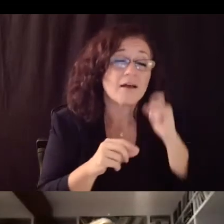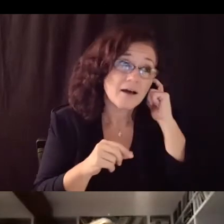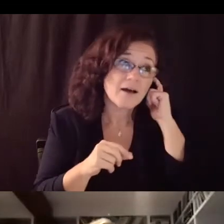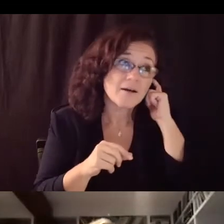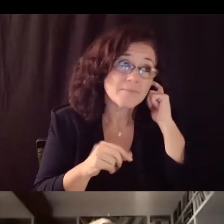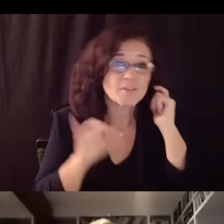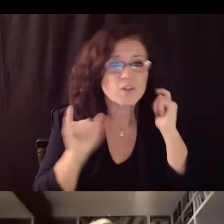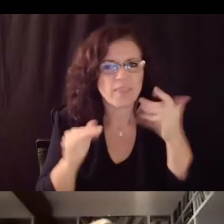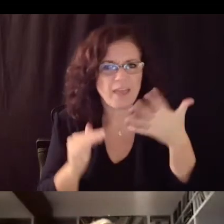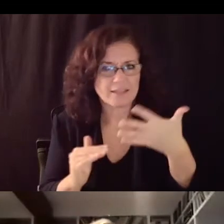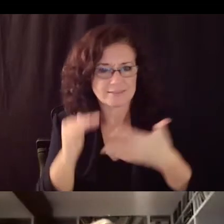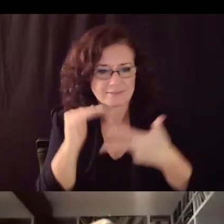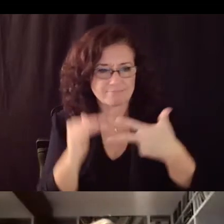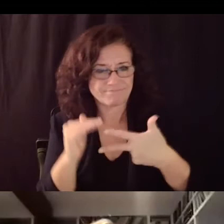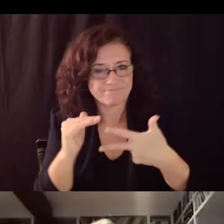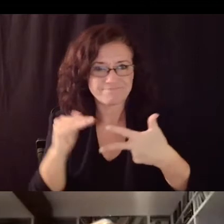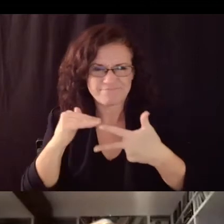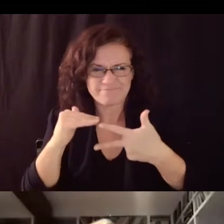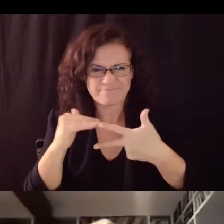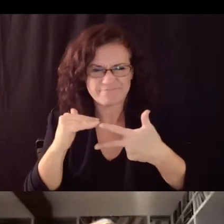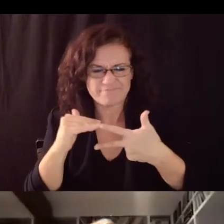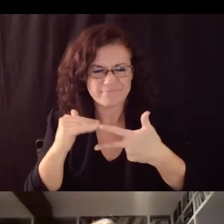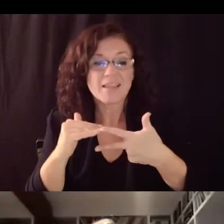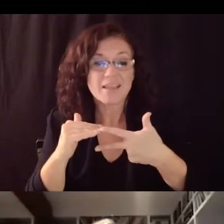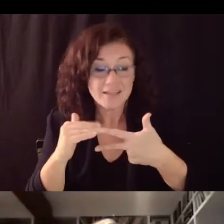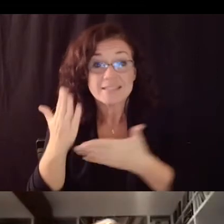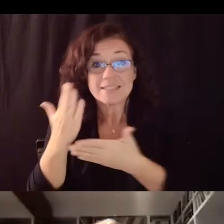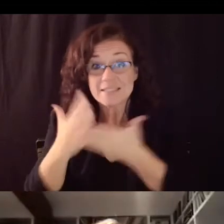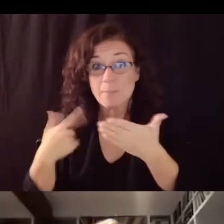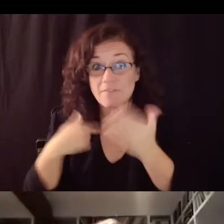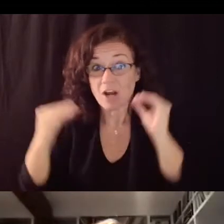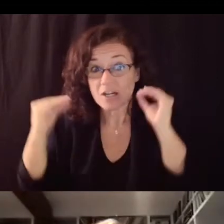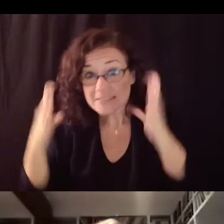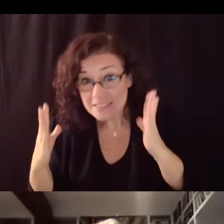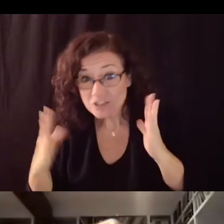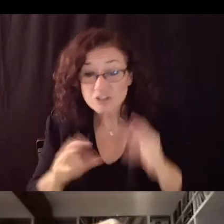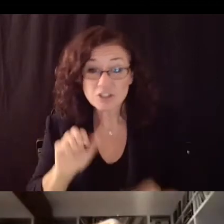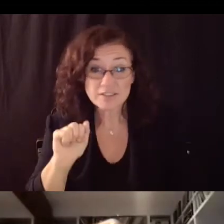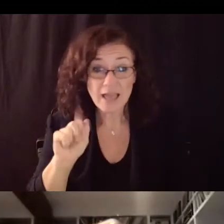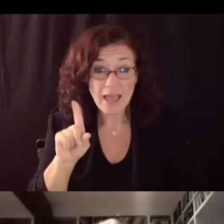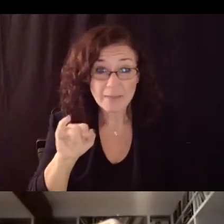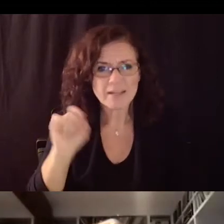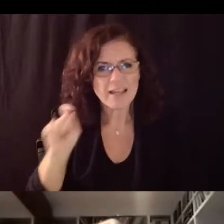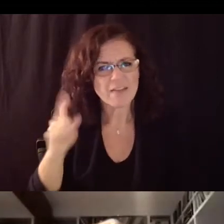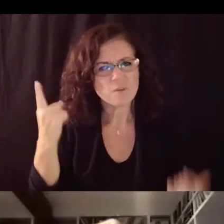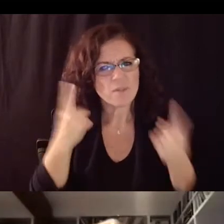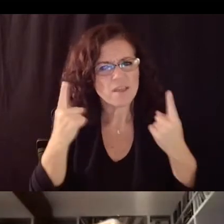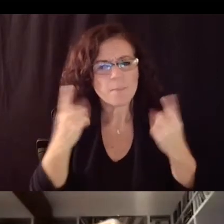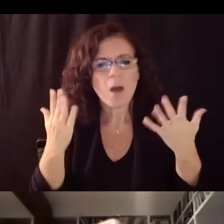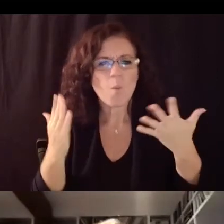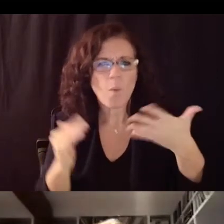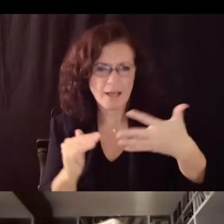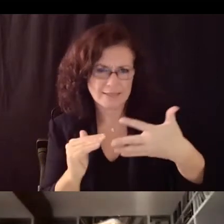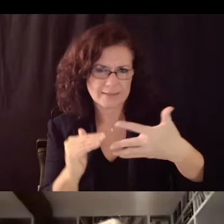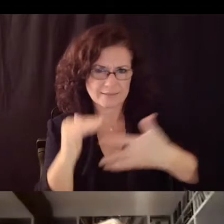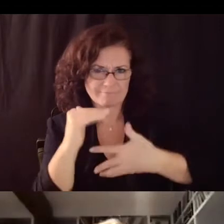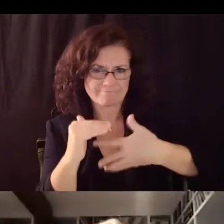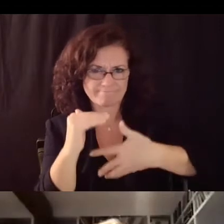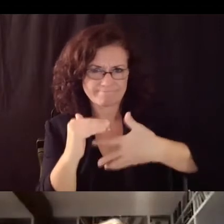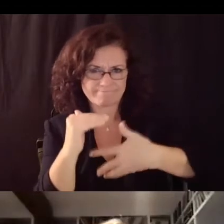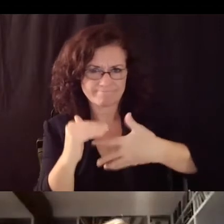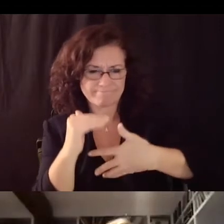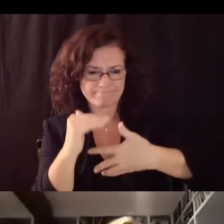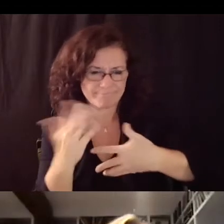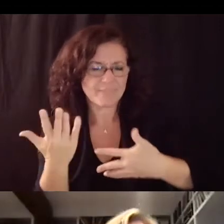our teachers and our administrators to having these conversations about what's the in between there are ways to uh